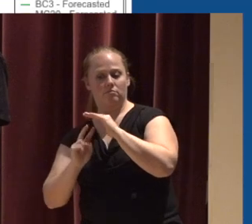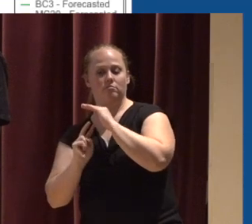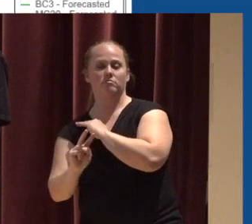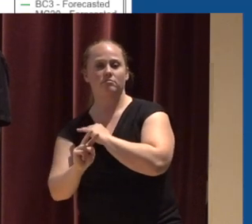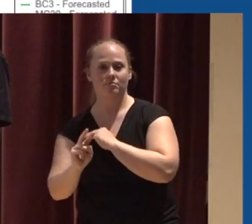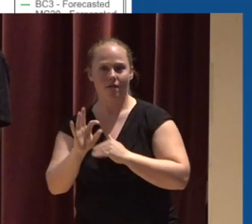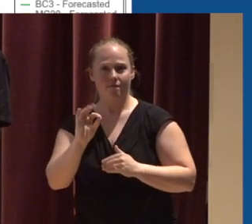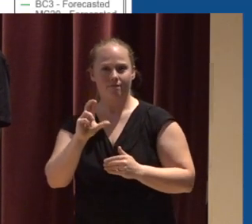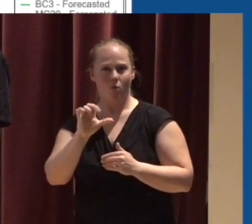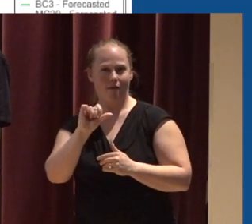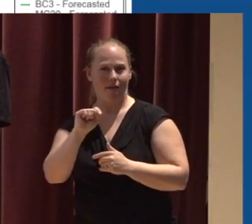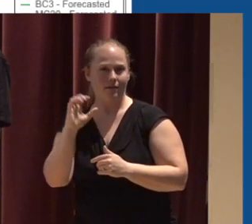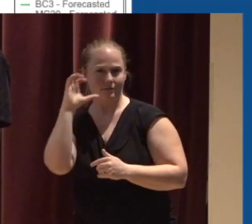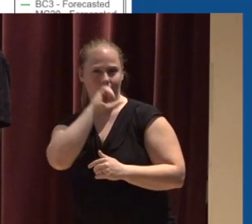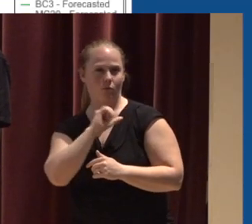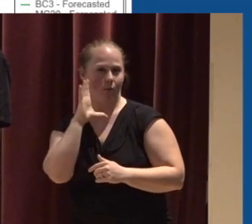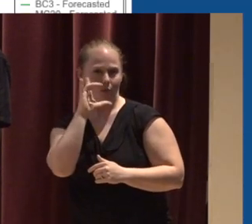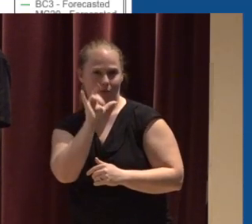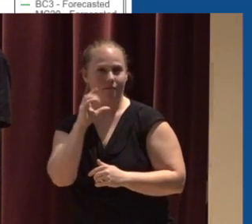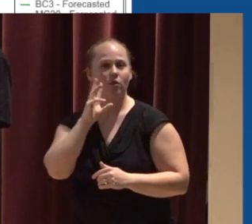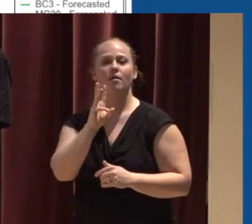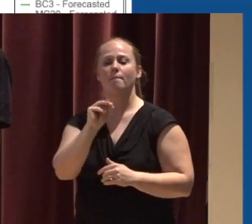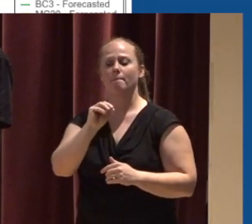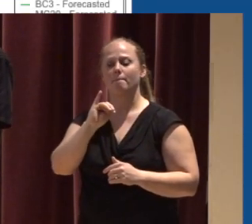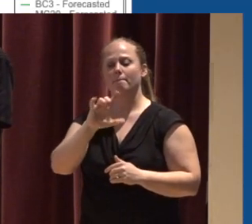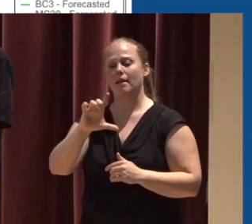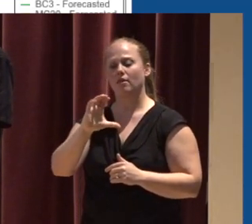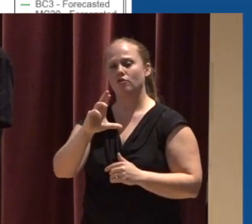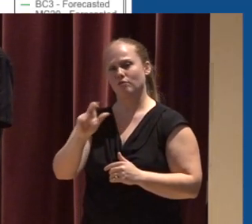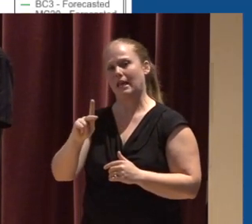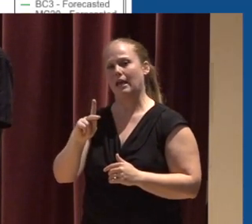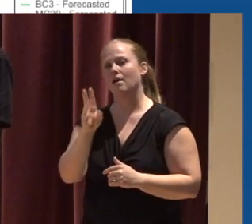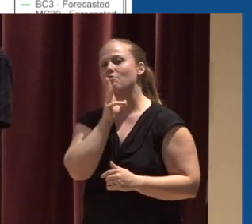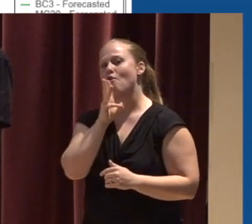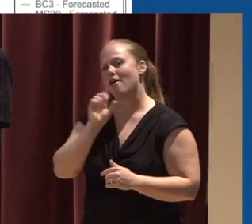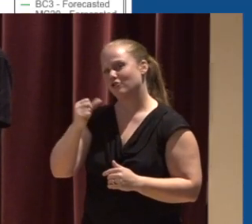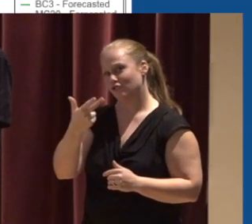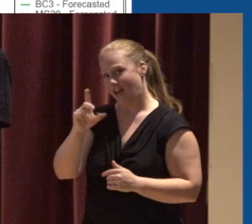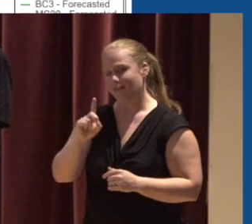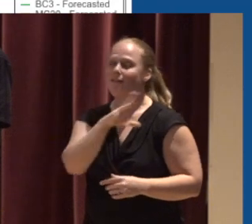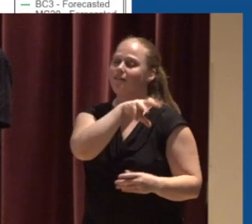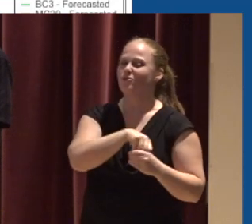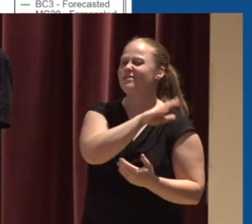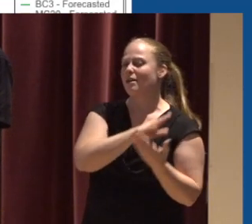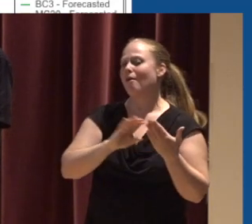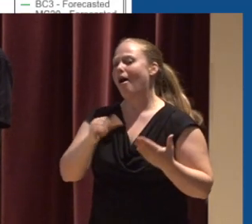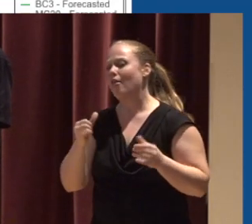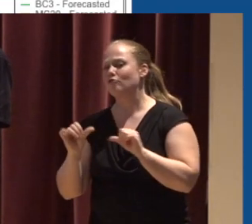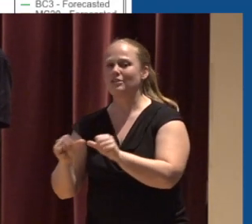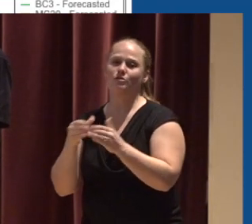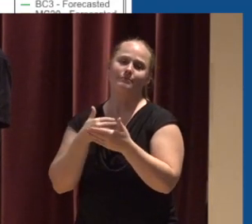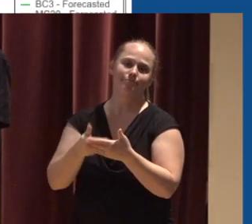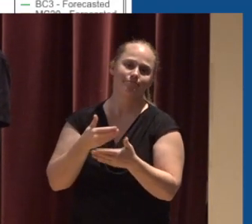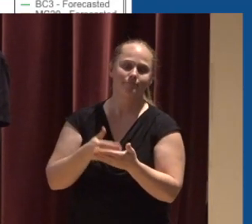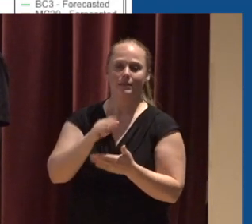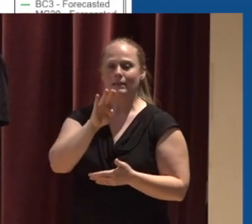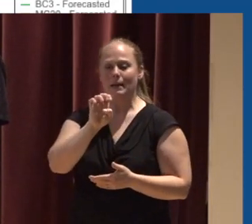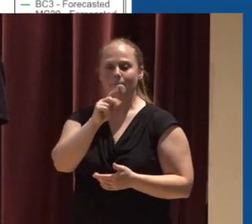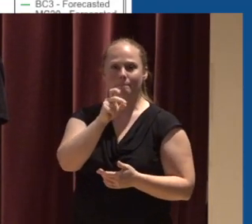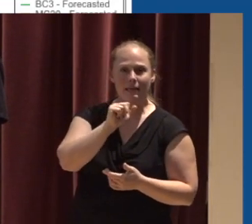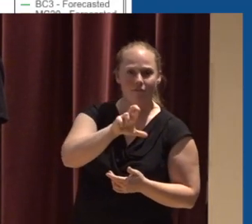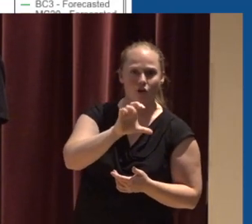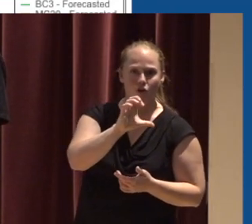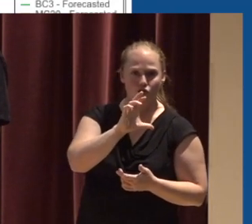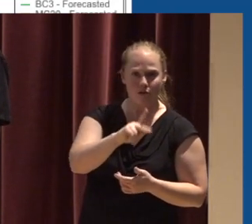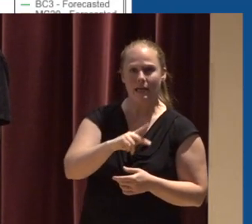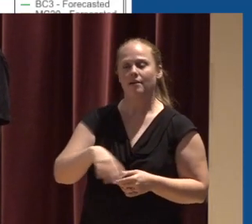well For the Mill Creek watershed Which also includes some other stations along Beaver Creek As well as Battle Creek